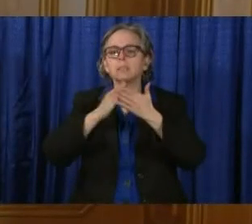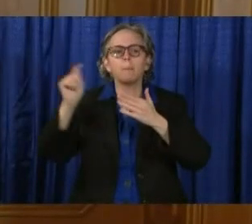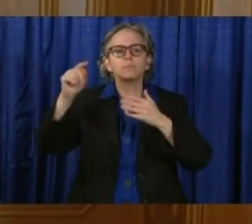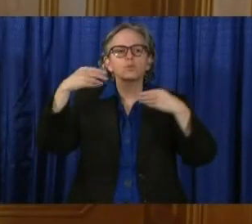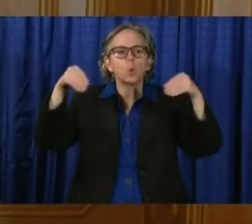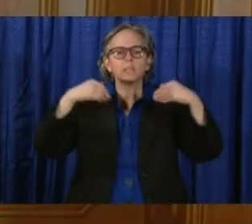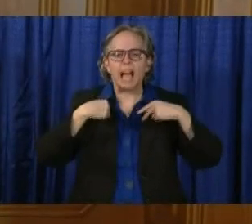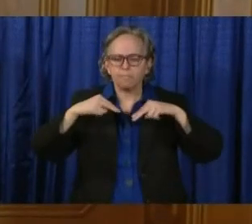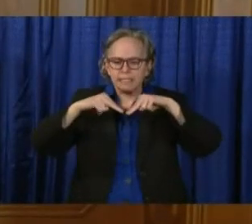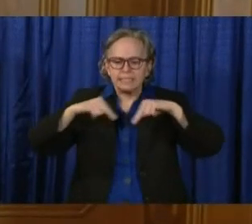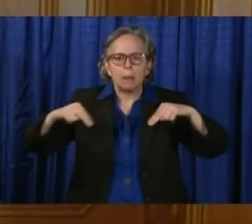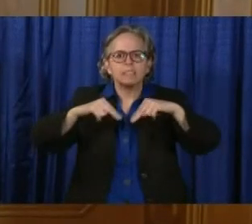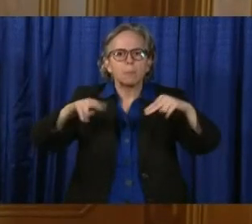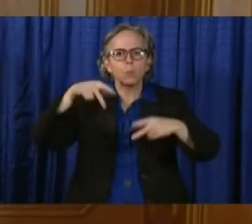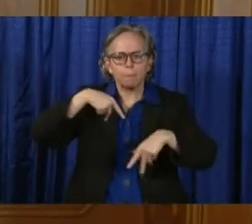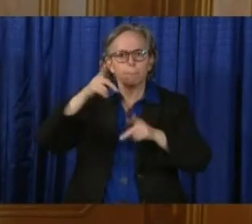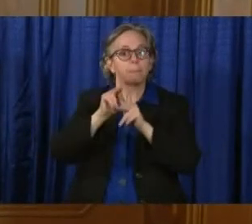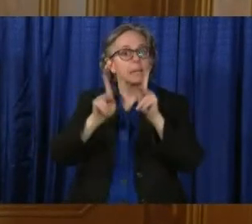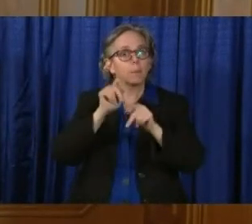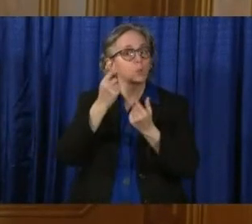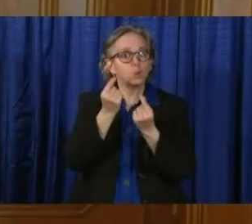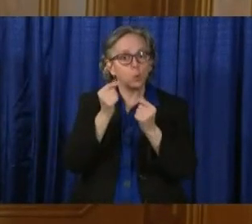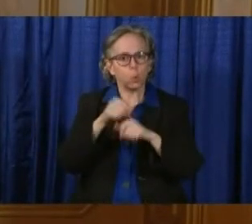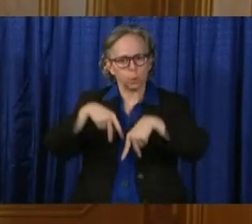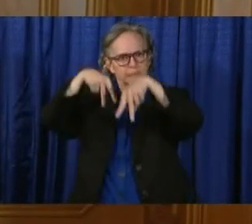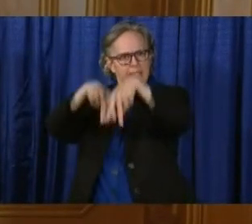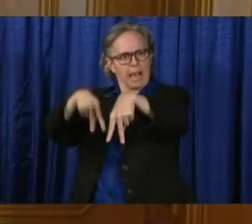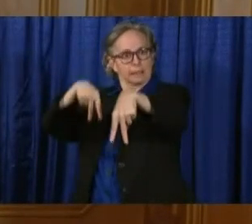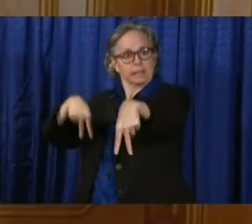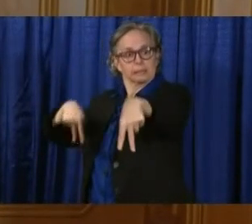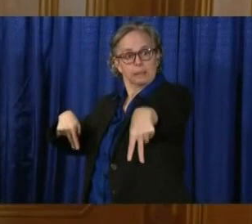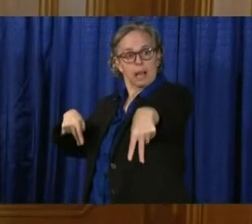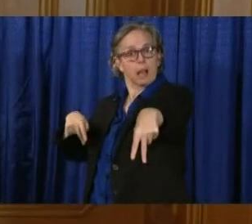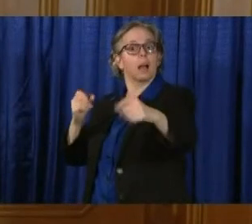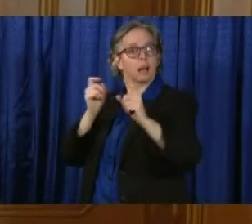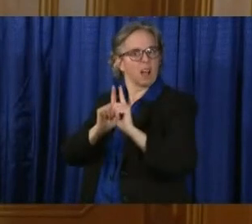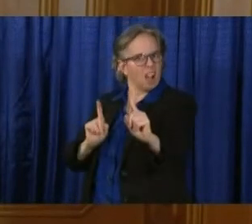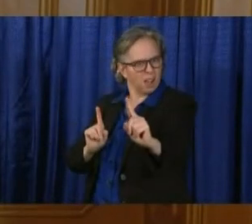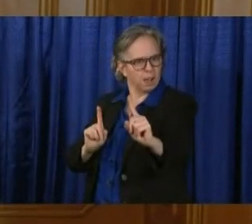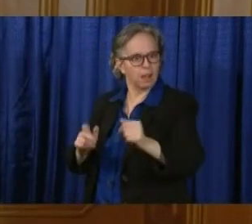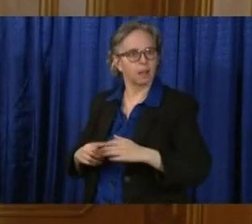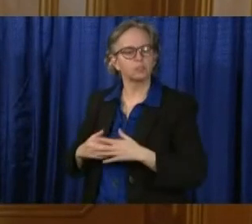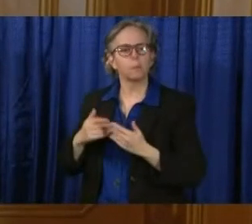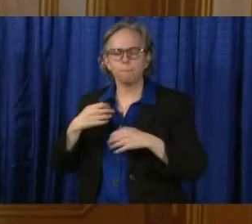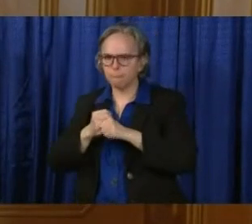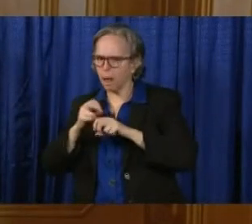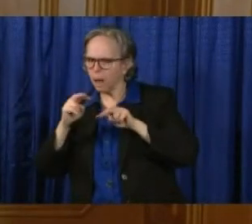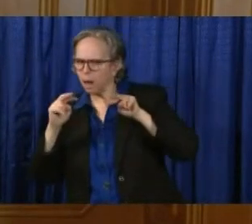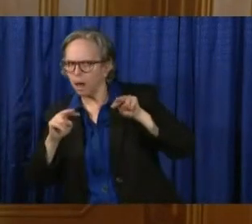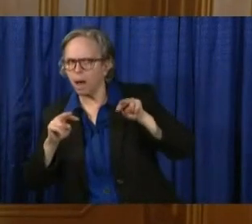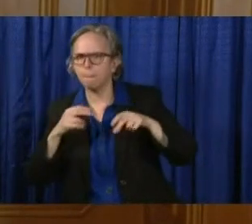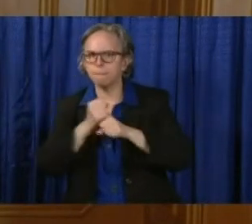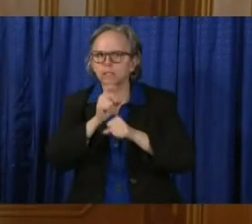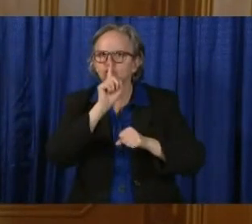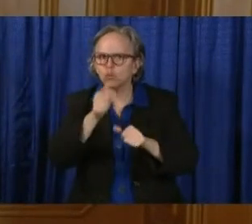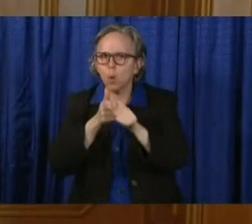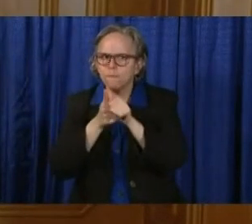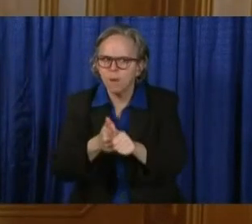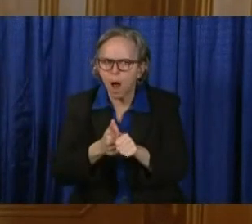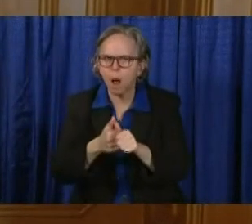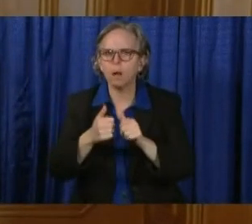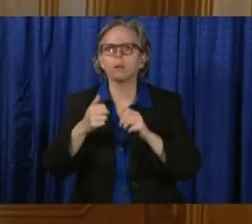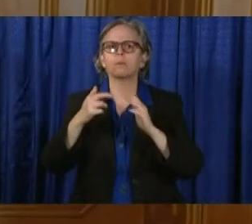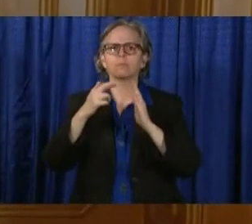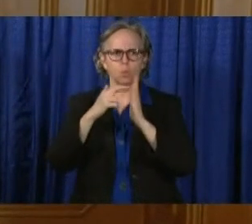Some are making sure that other things are done. And again, I know that our grocery stores are